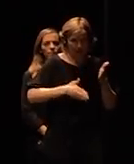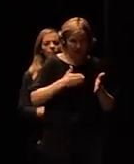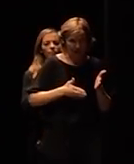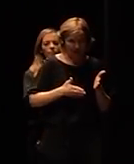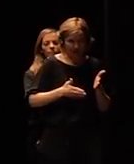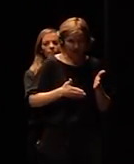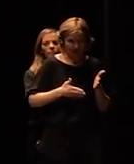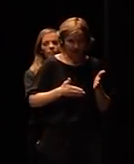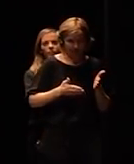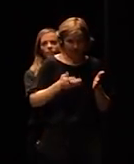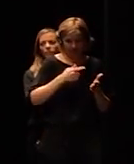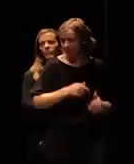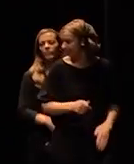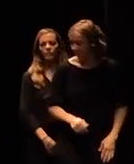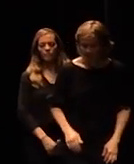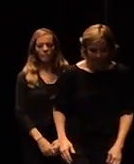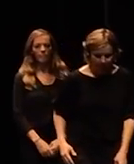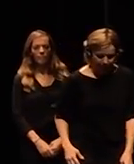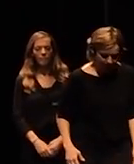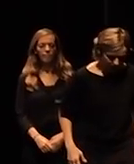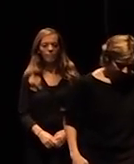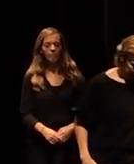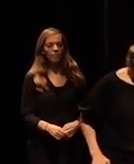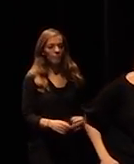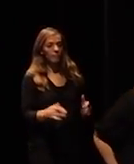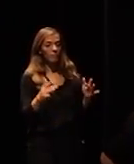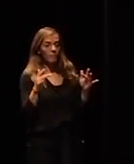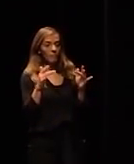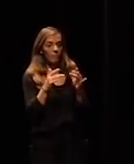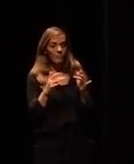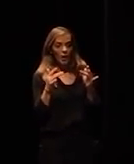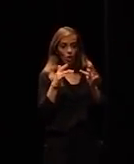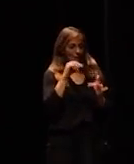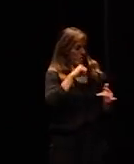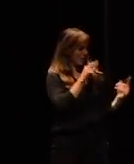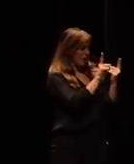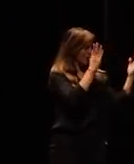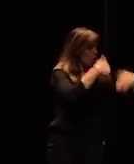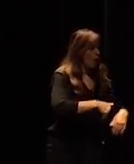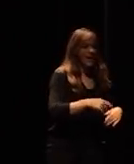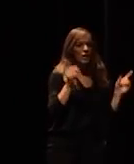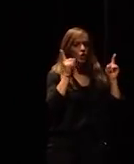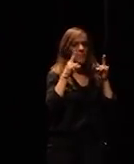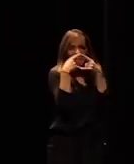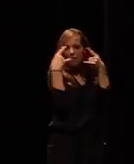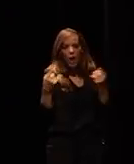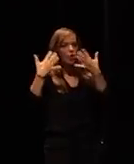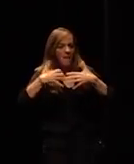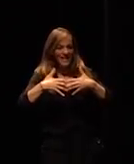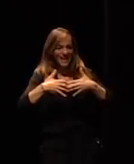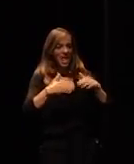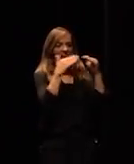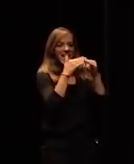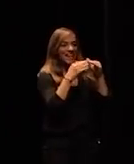personal contacts we fall in love with our machines we don't leave the house we order stuff we don't pay the right places